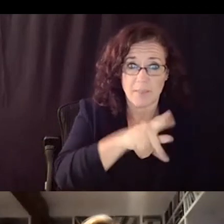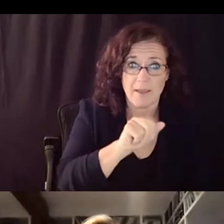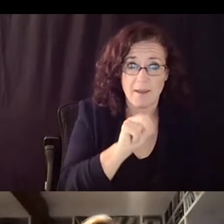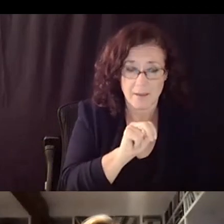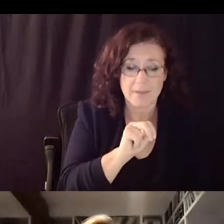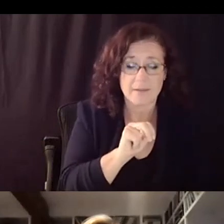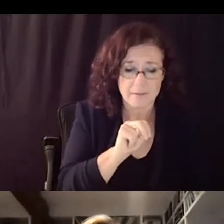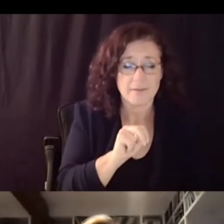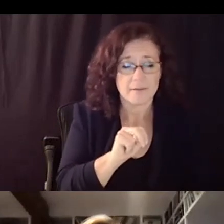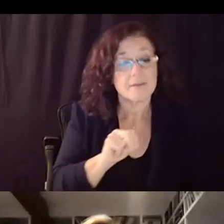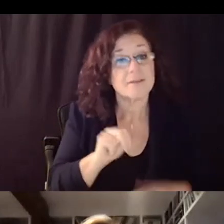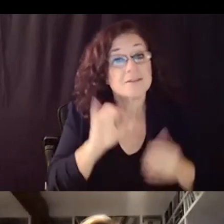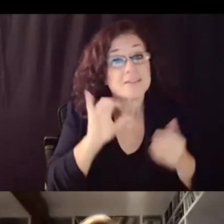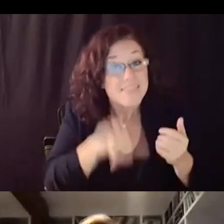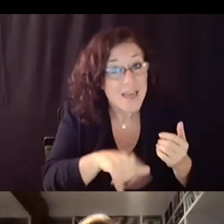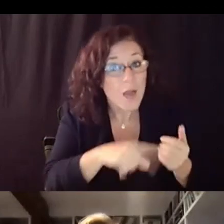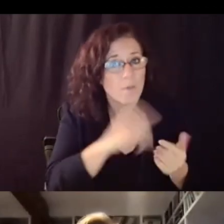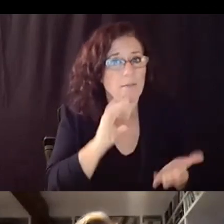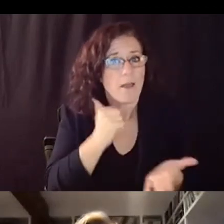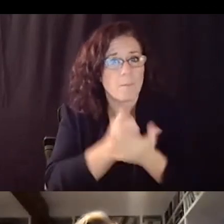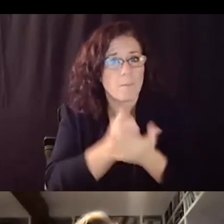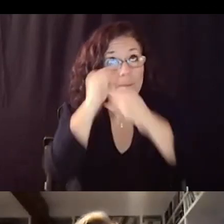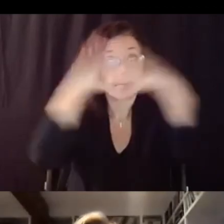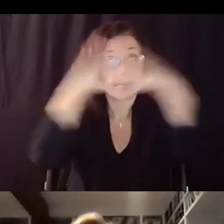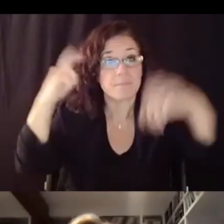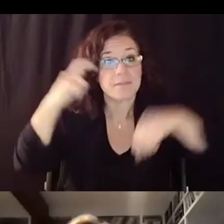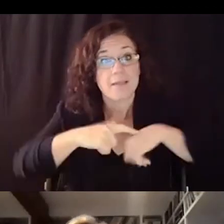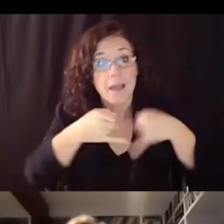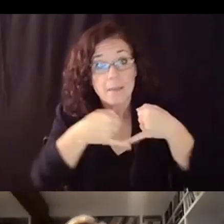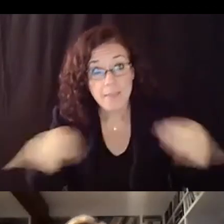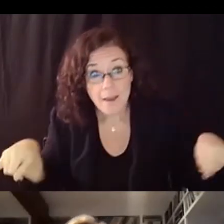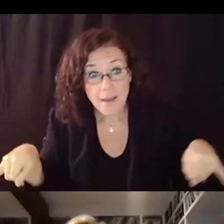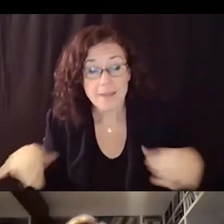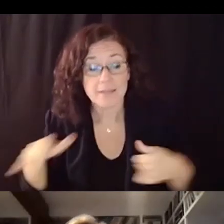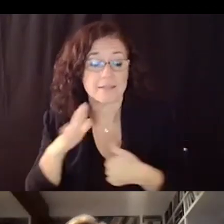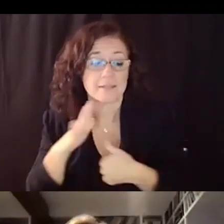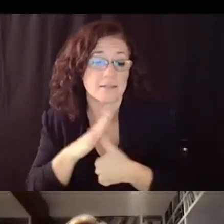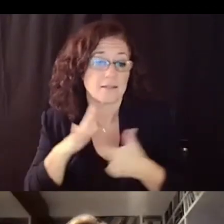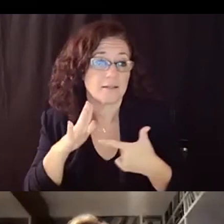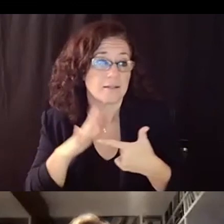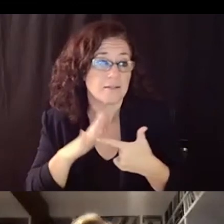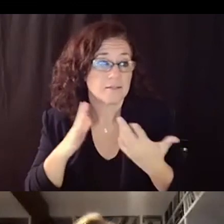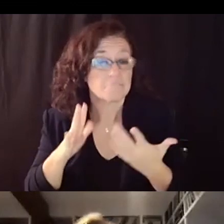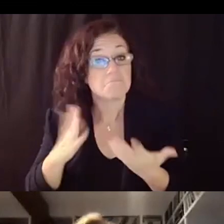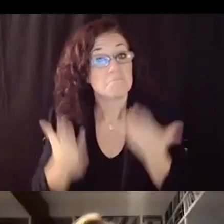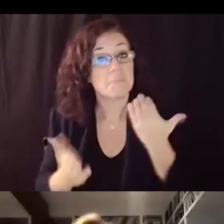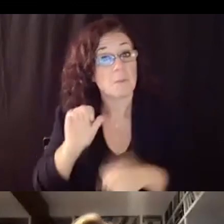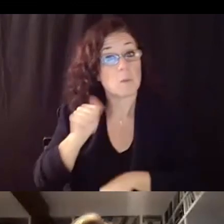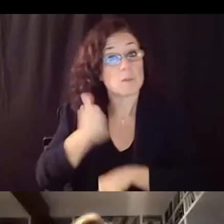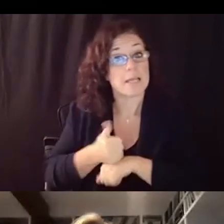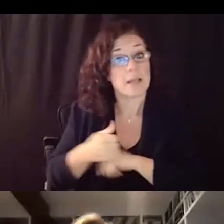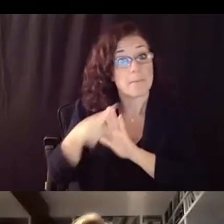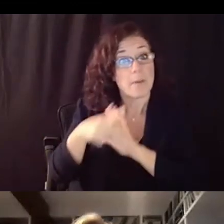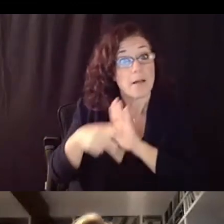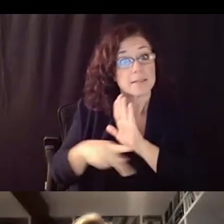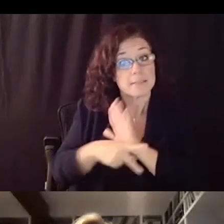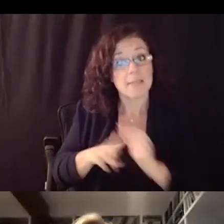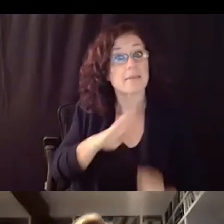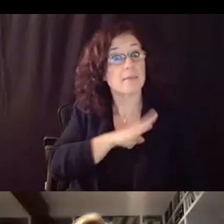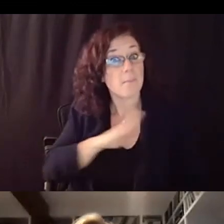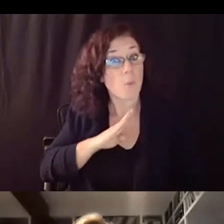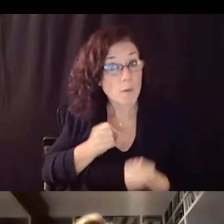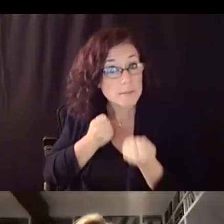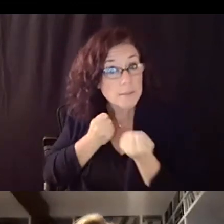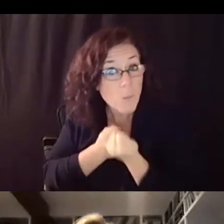but you um create a the policy that a board can get behind